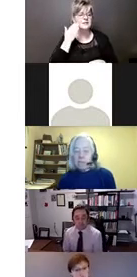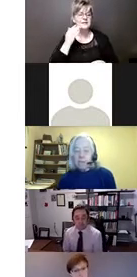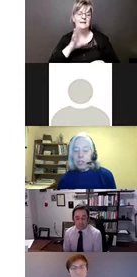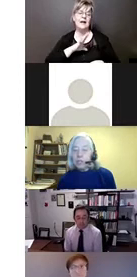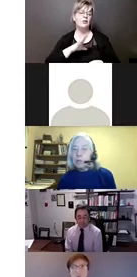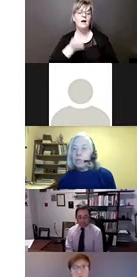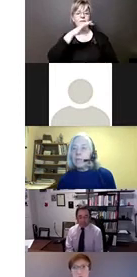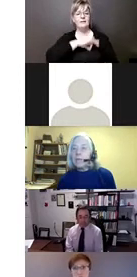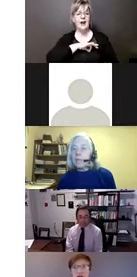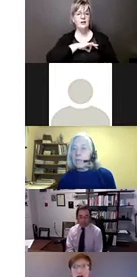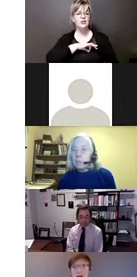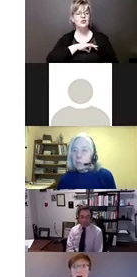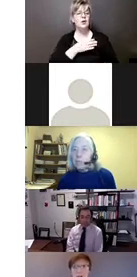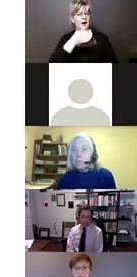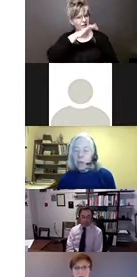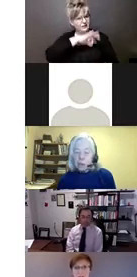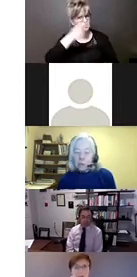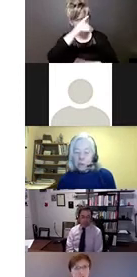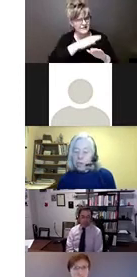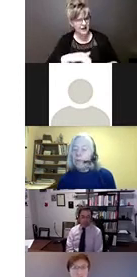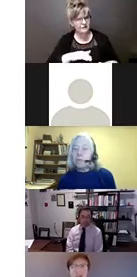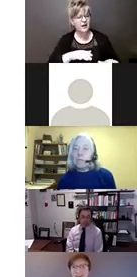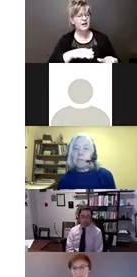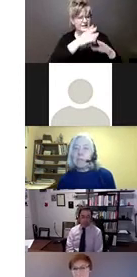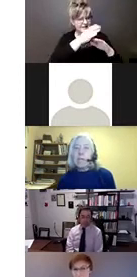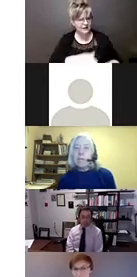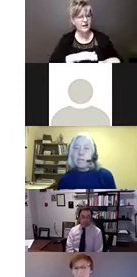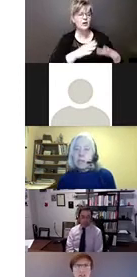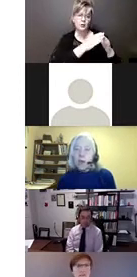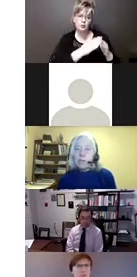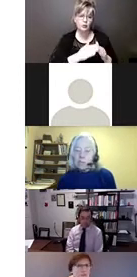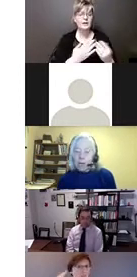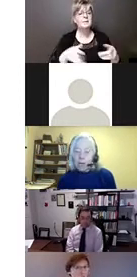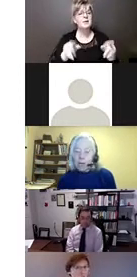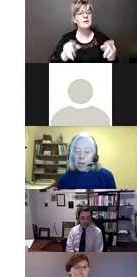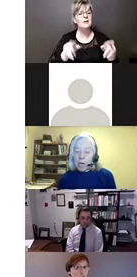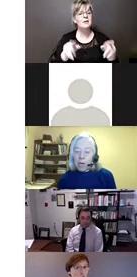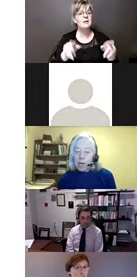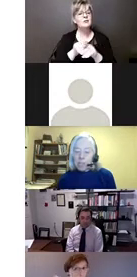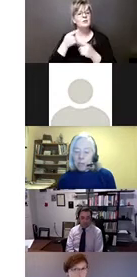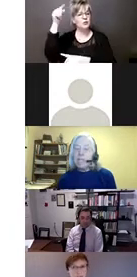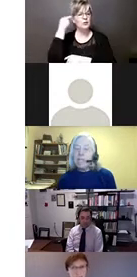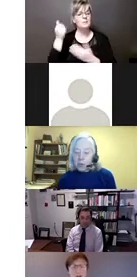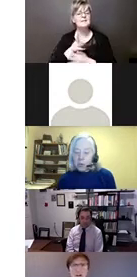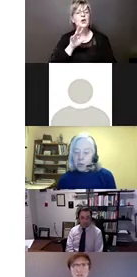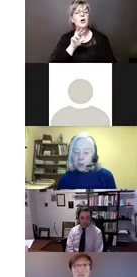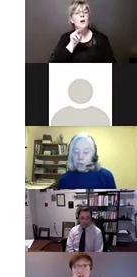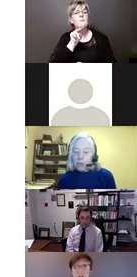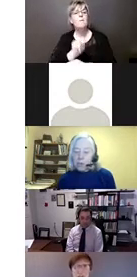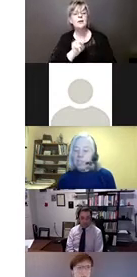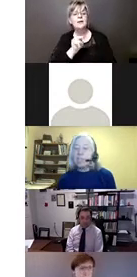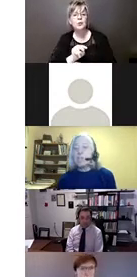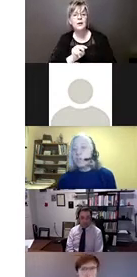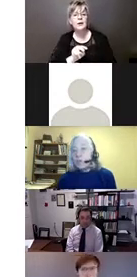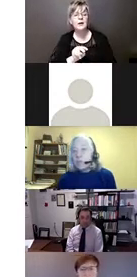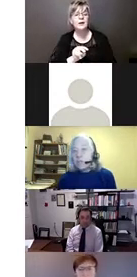for children and the community, but also for governments, because often monetary and rights-based tools